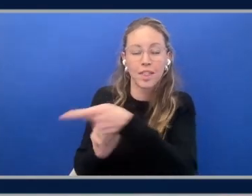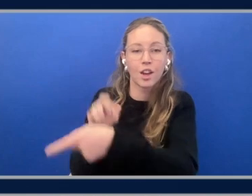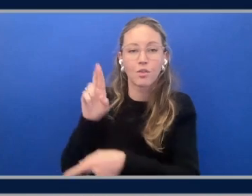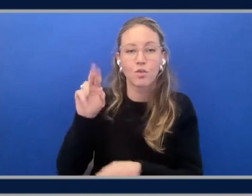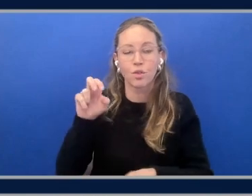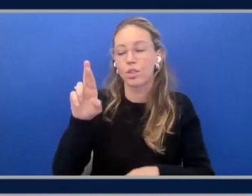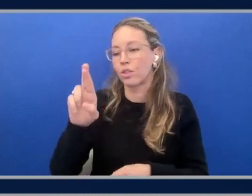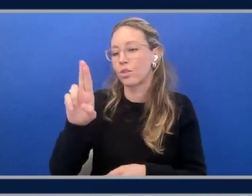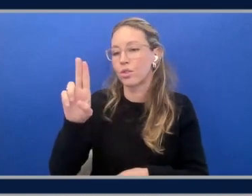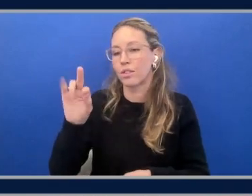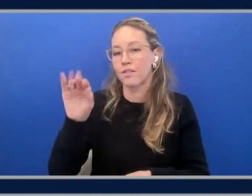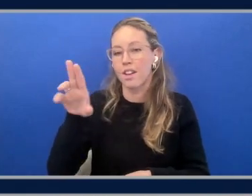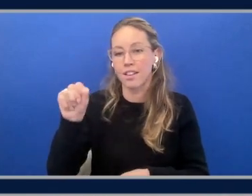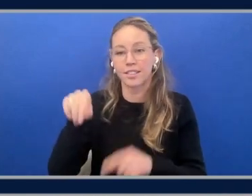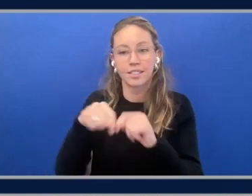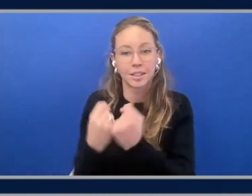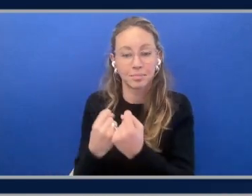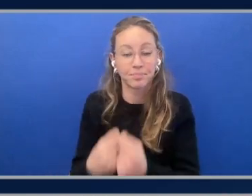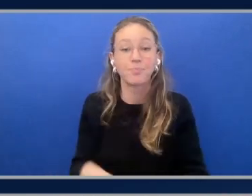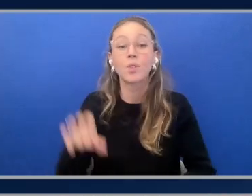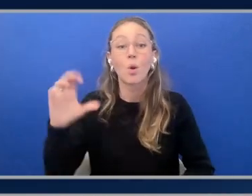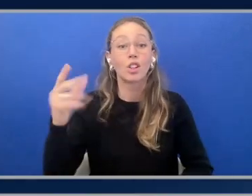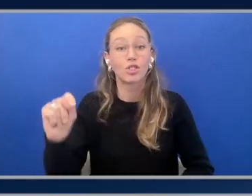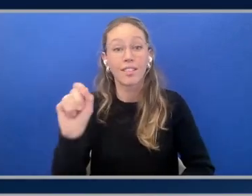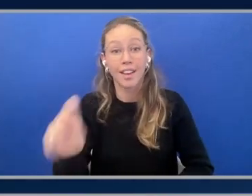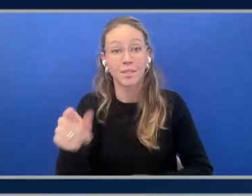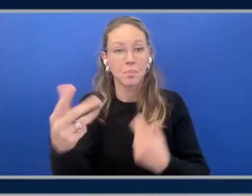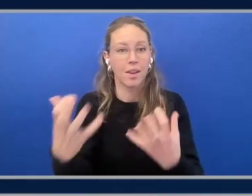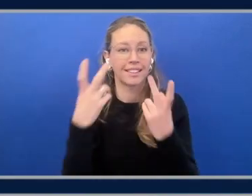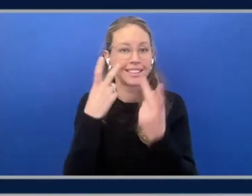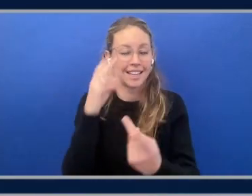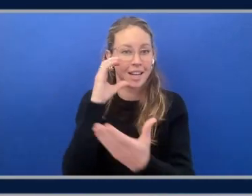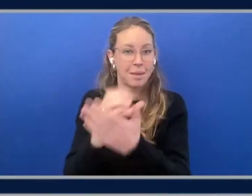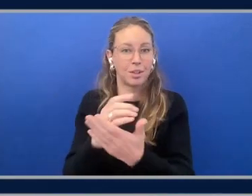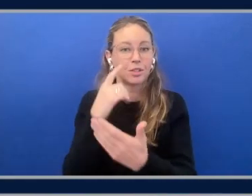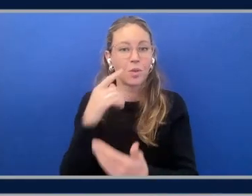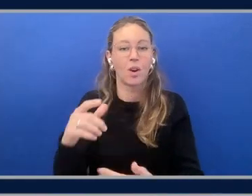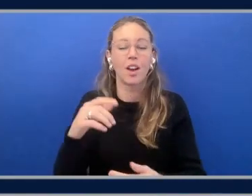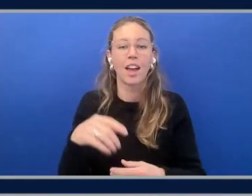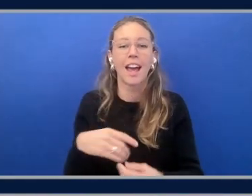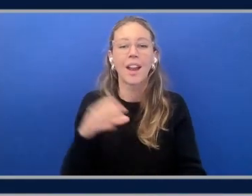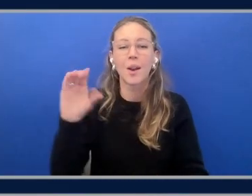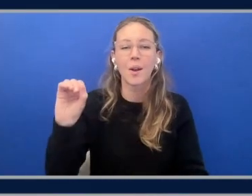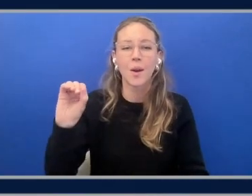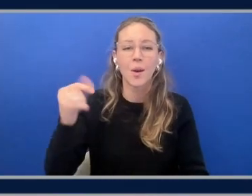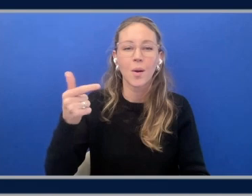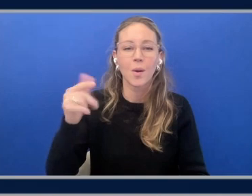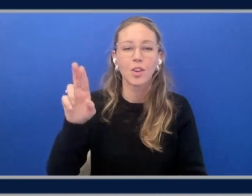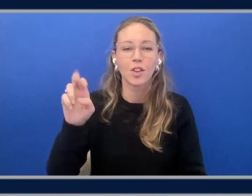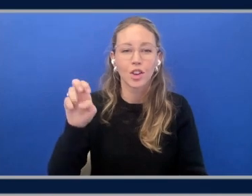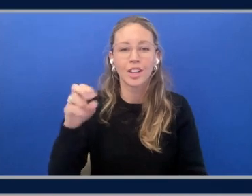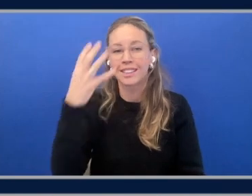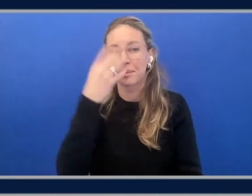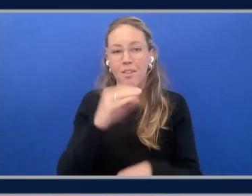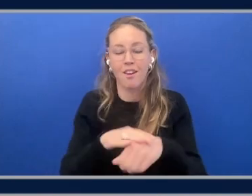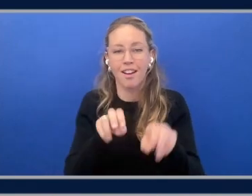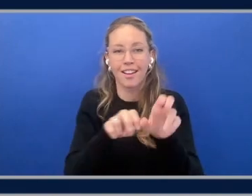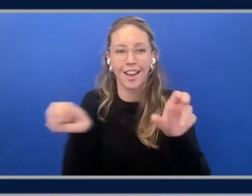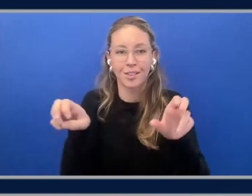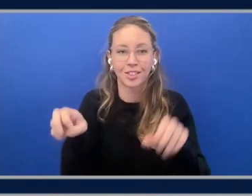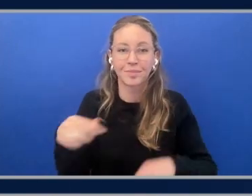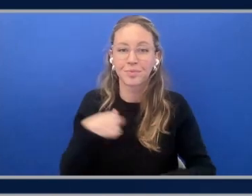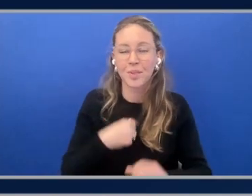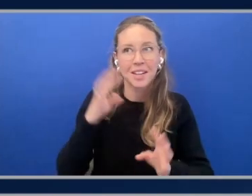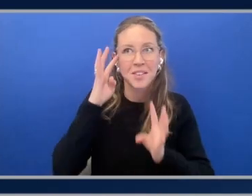Awesome. It looks like the chat has chimed in. They want to see an image of an ogre sleeping on a couch, and I think we have a little creative license there